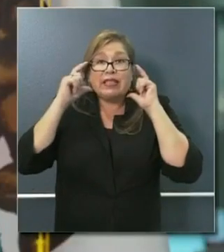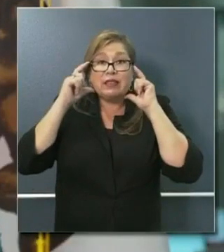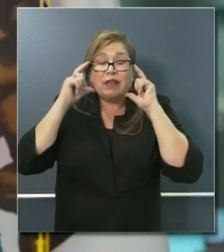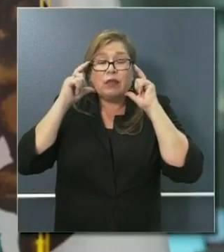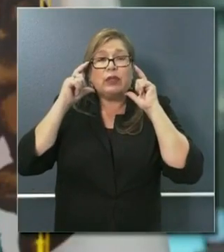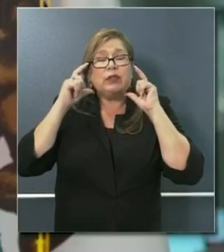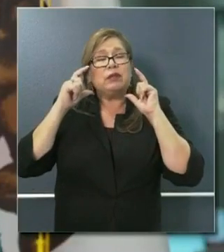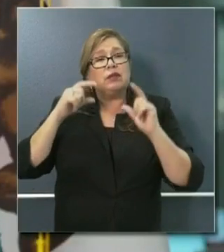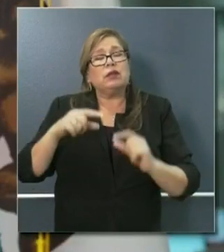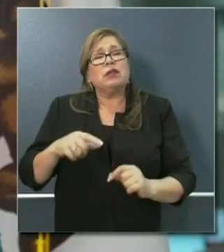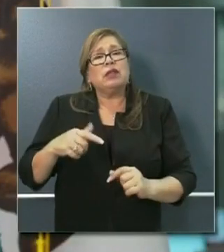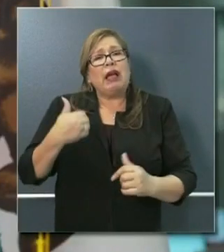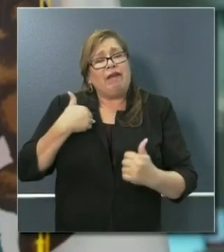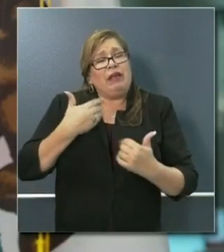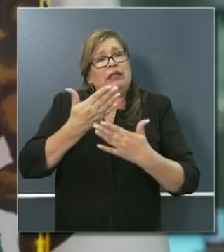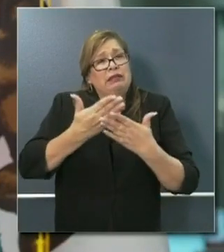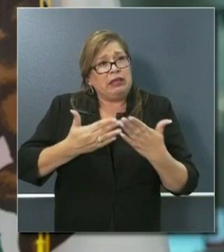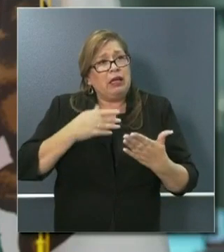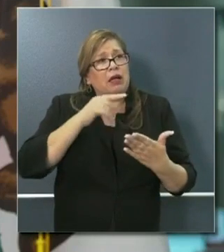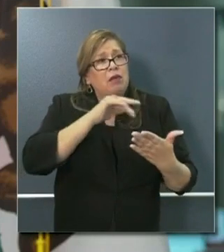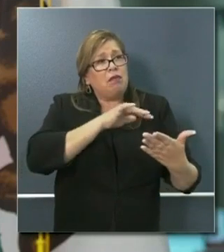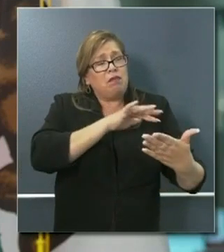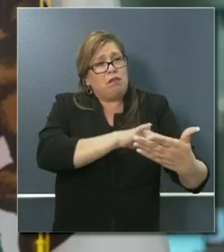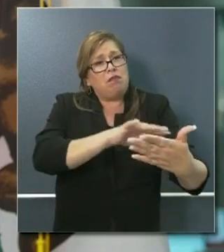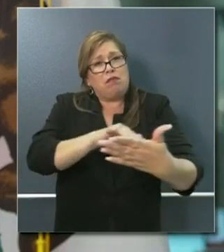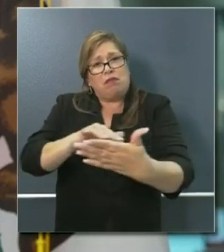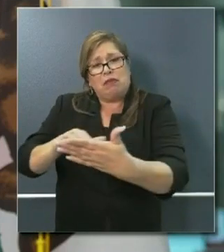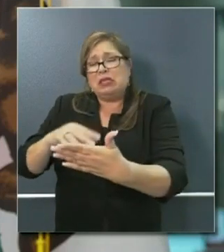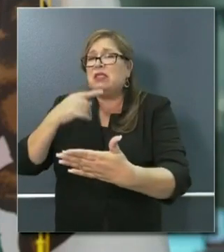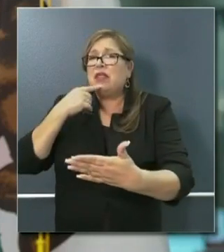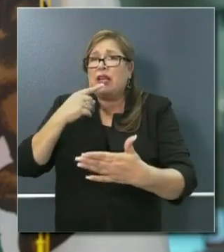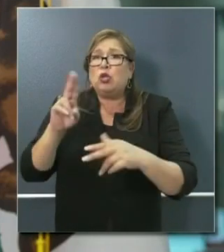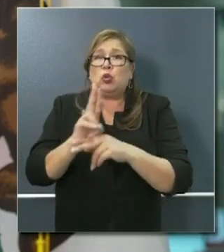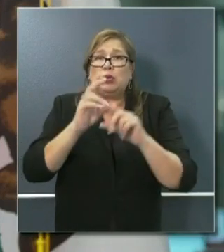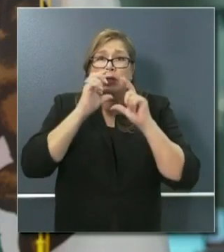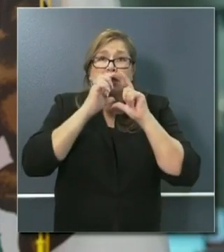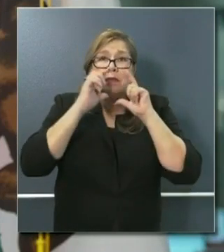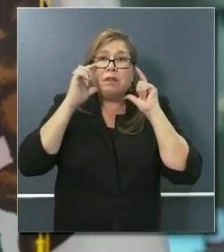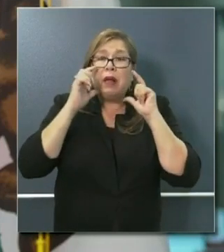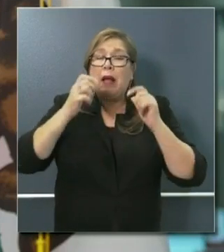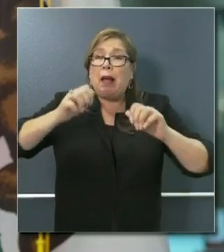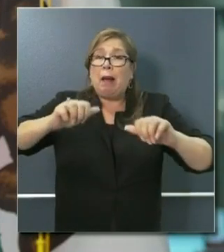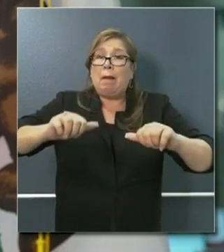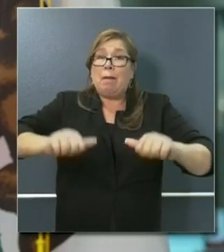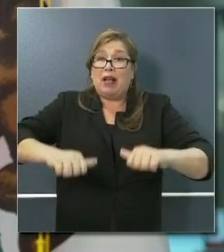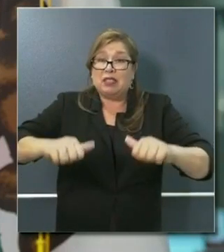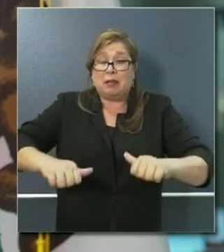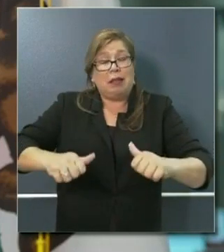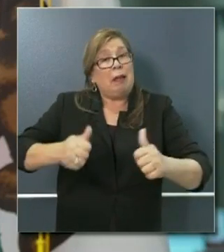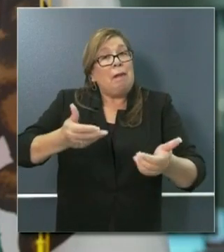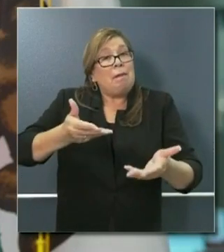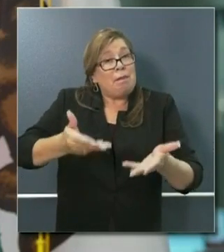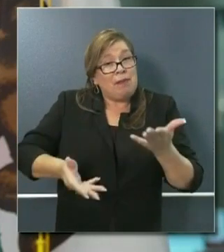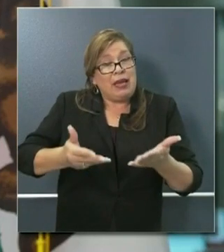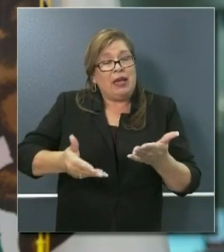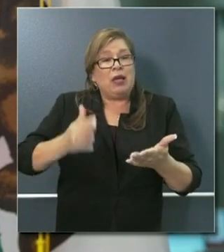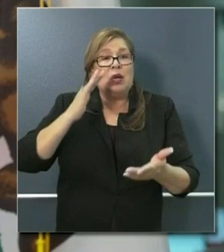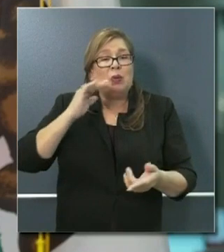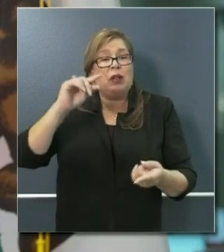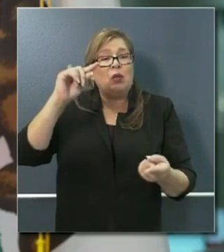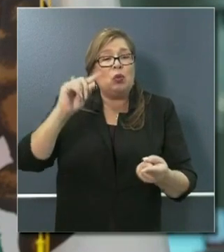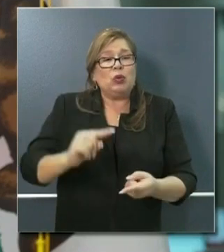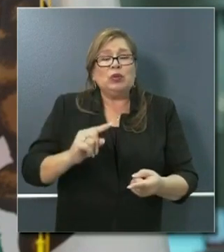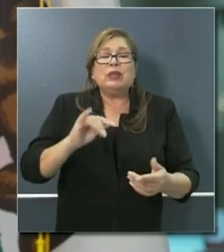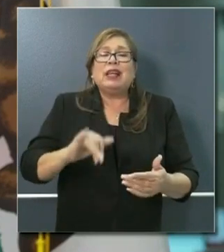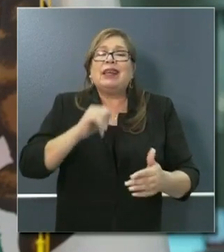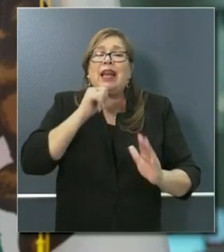THE ANNOUNCEMENT COMING AS THE CDC CONSIDERS NEW FEDERAL GUIDELINES THAT WOULD URGE PEOPLE TO USE HOMEMADE MASKS WHEN VENTURING OUT. IT'S A BIG CHANGE FROM